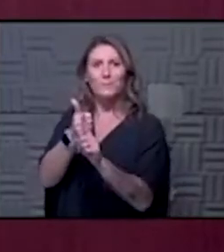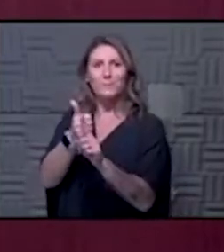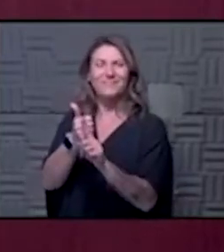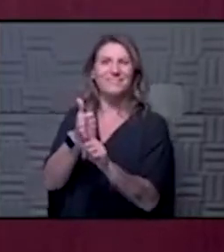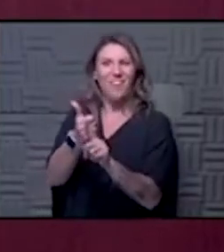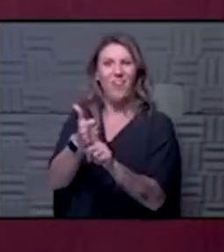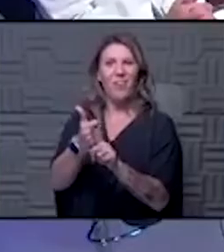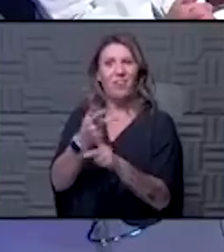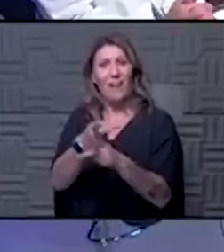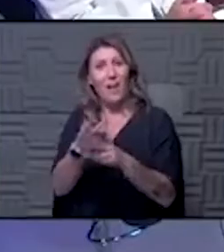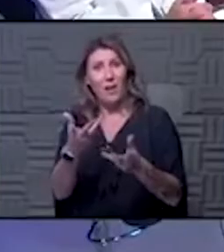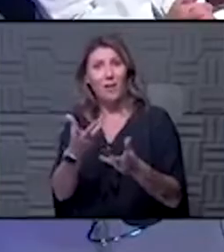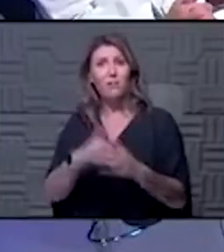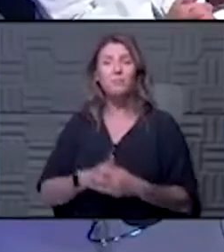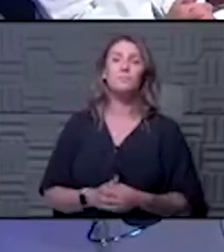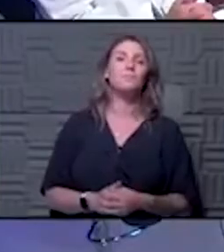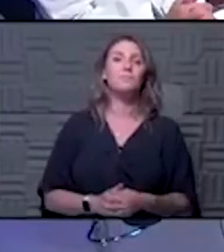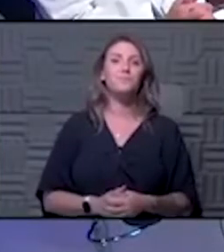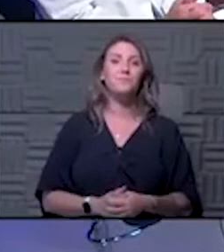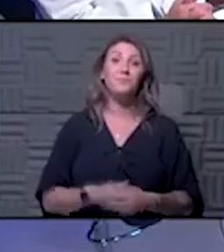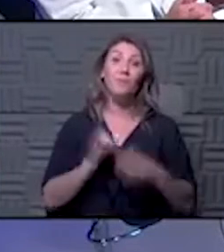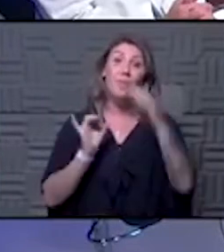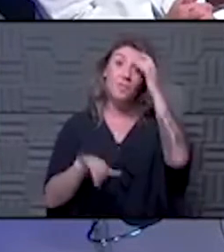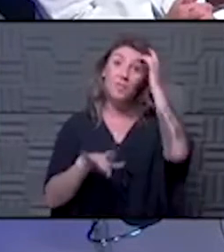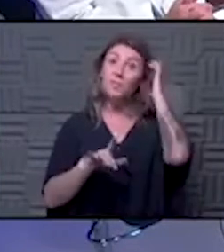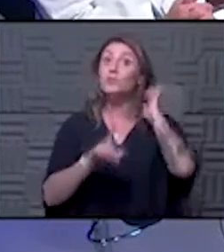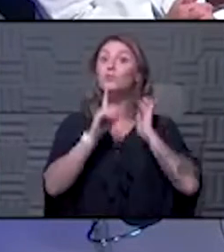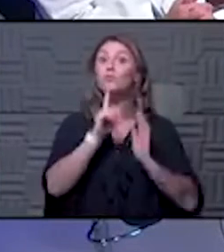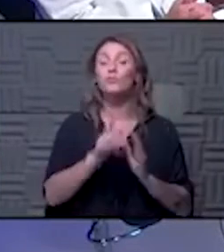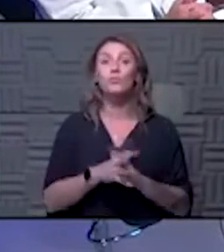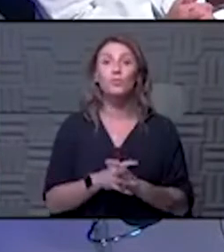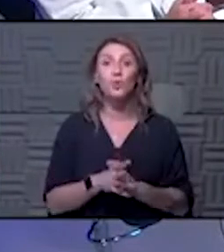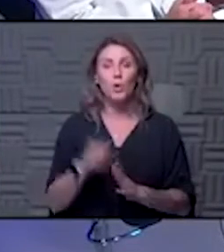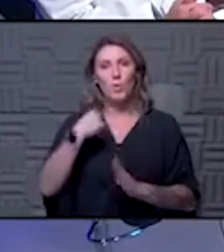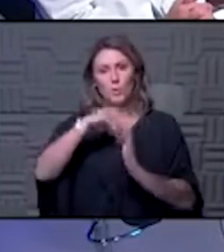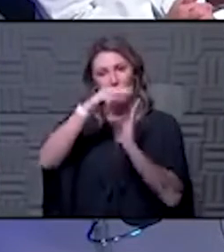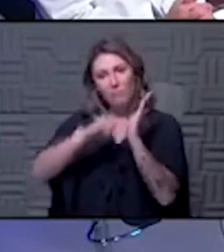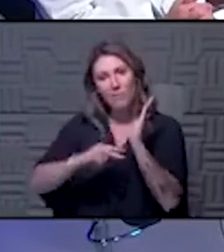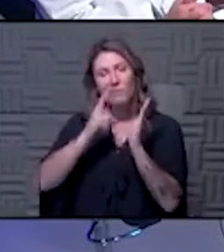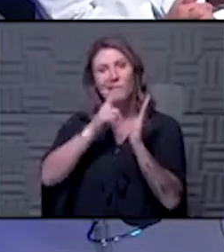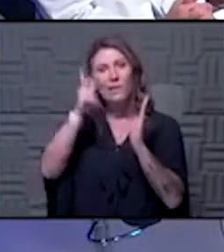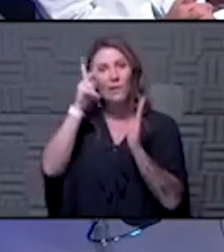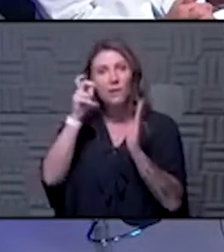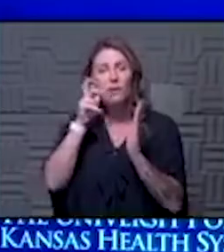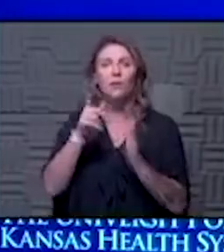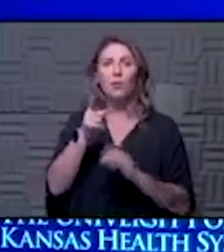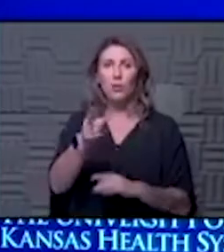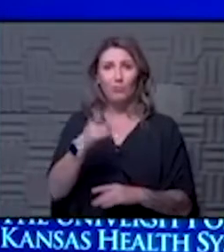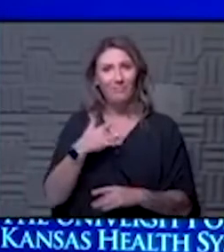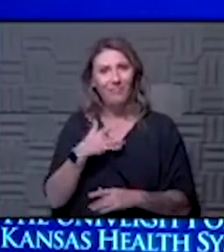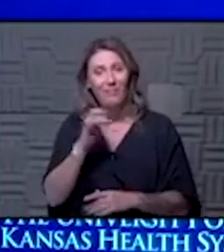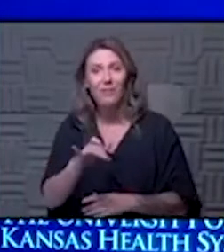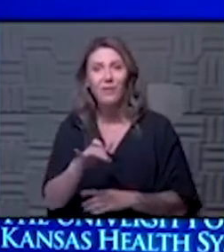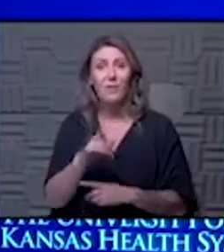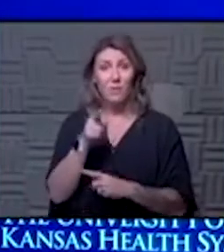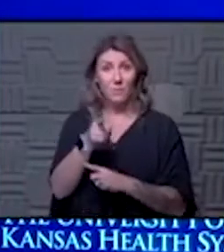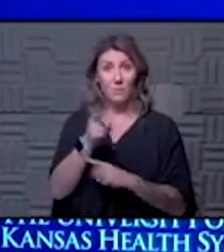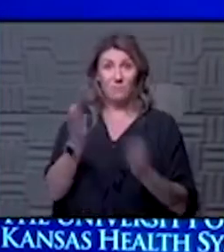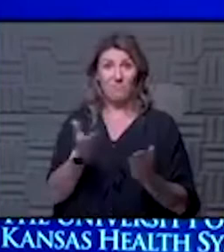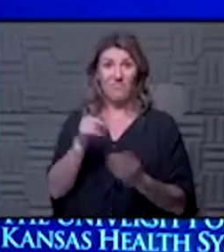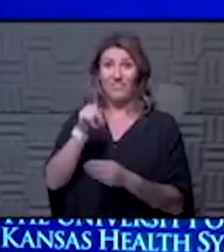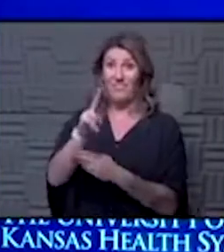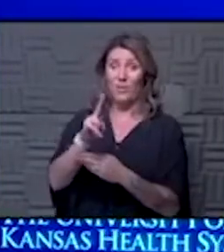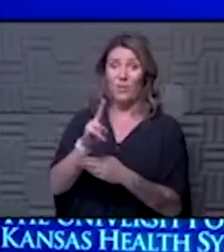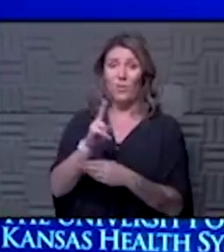yeah that that's that's that's so true and I know that we read and hear about that and feel that you've been ahead here at KU